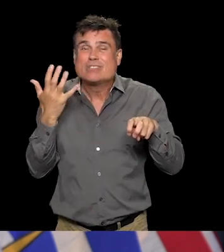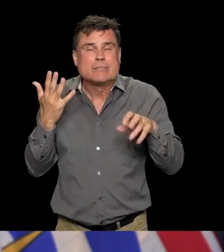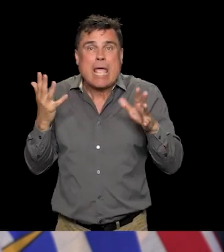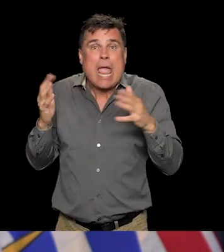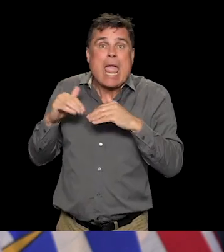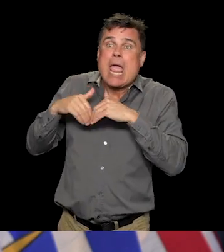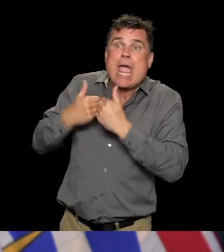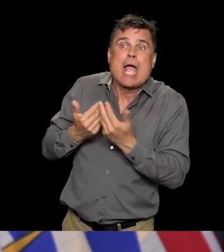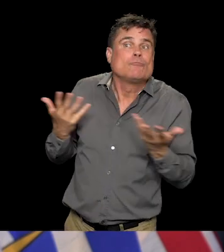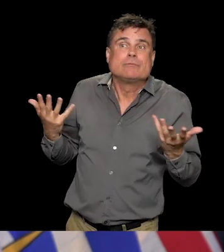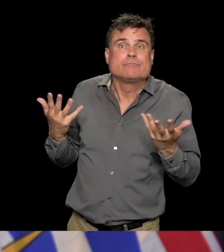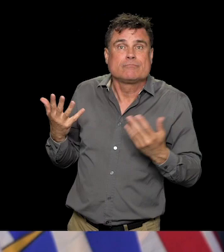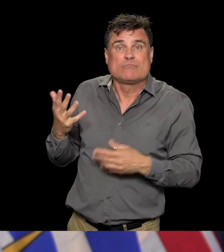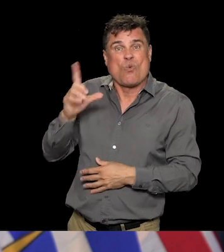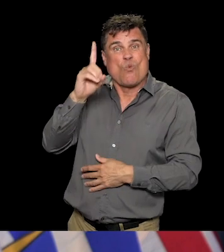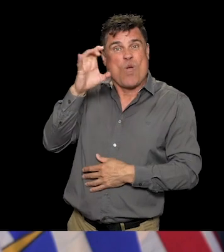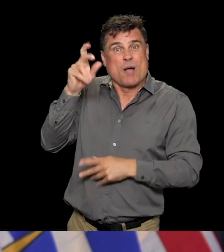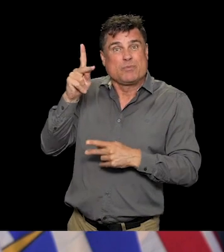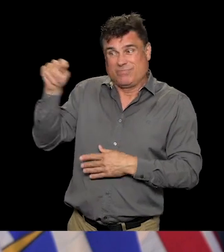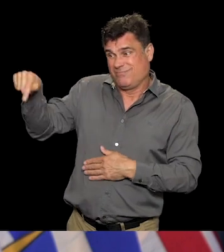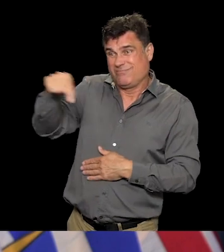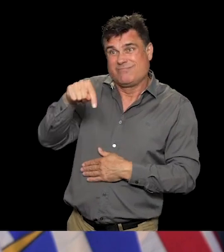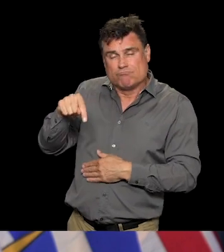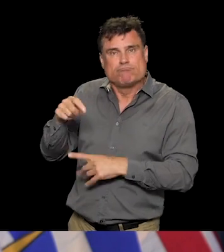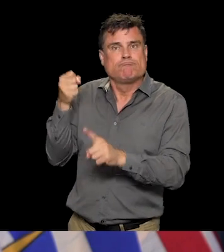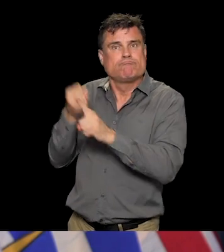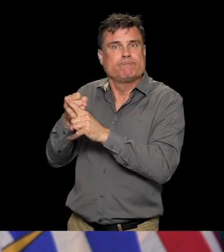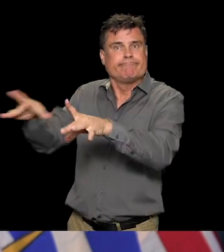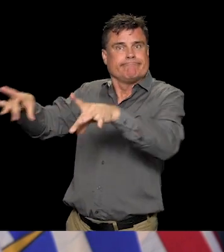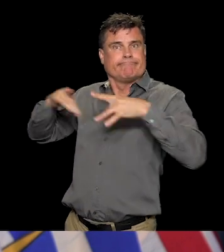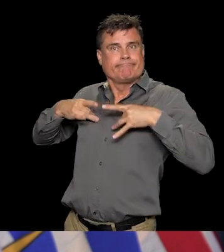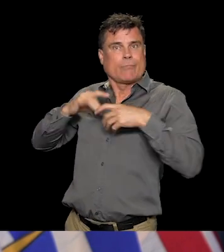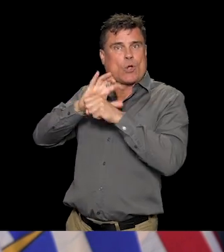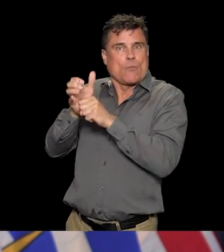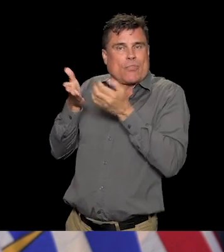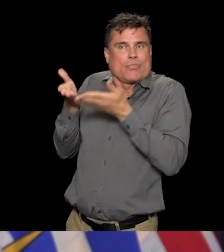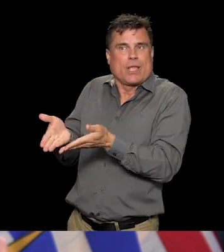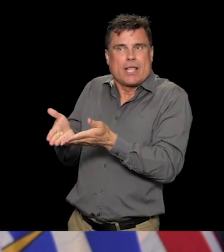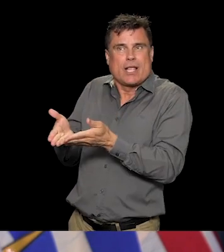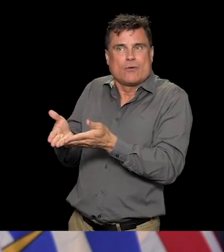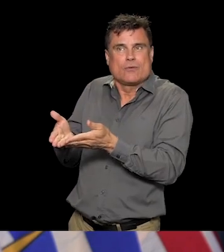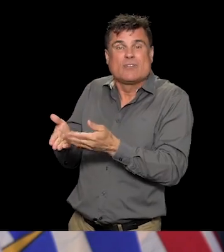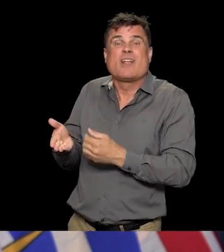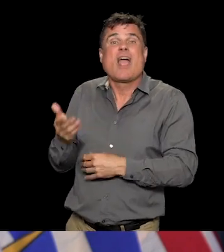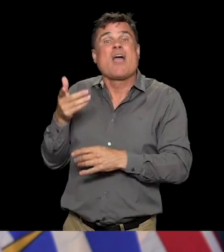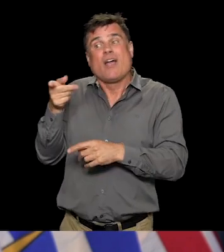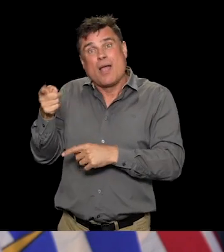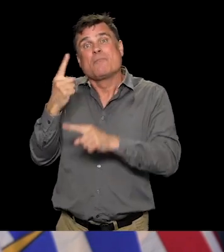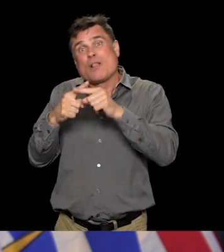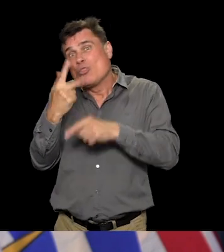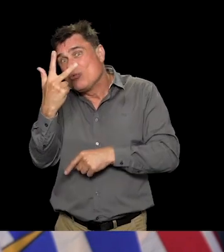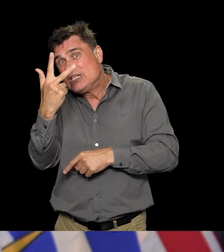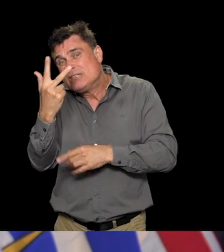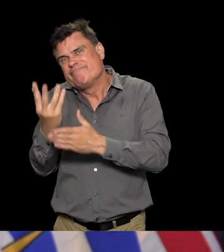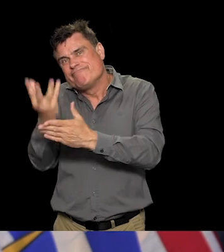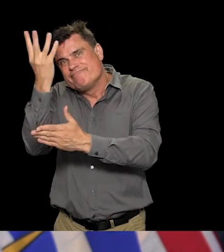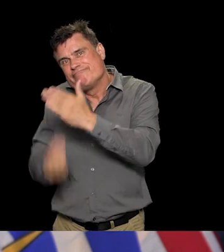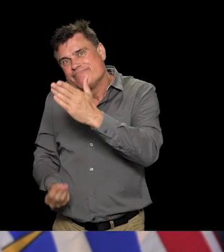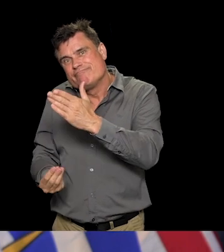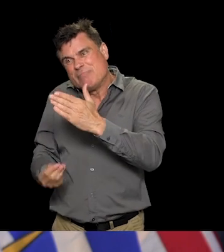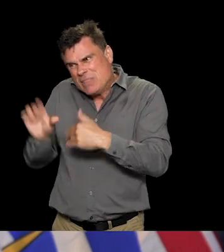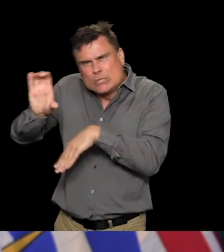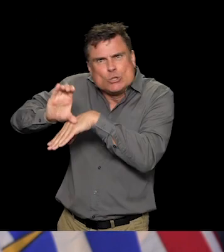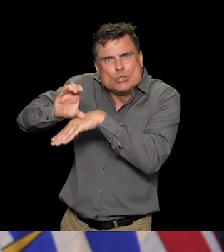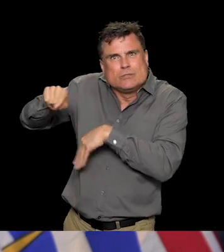we do in a faith-based setting where singing and singing together, chanting can